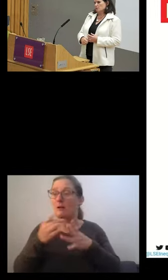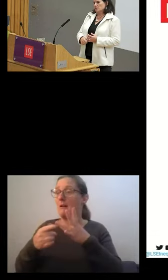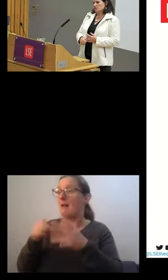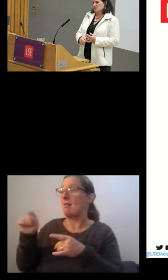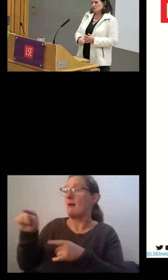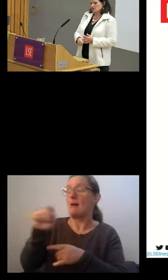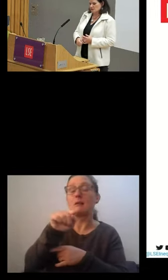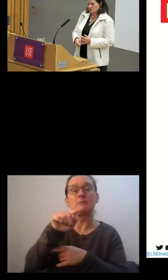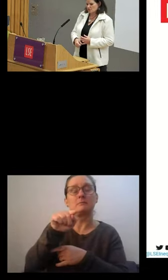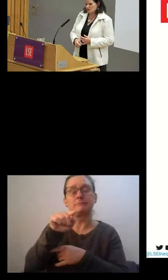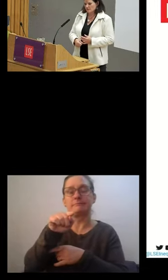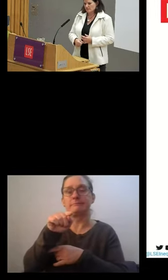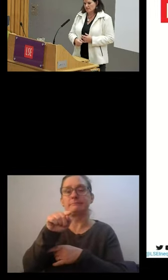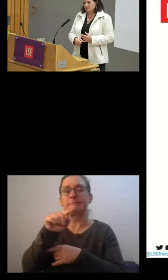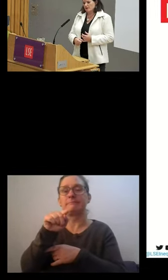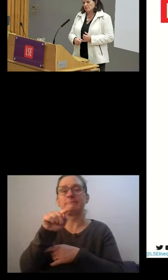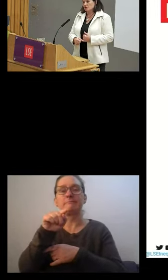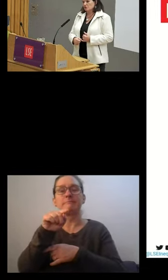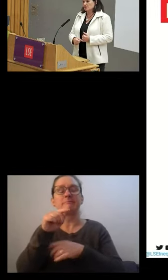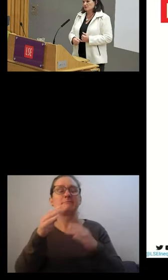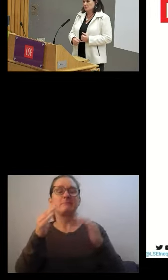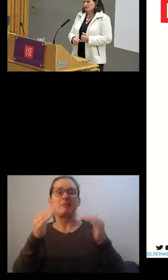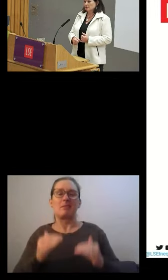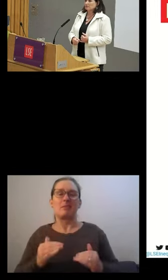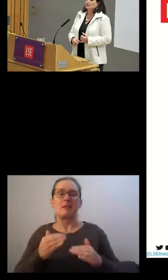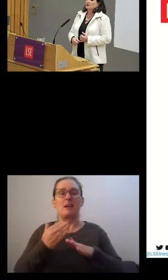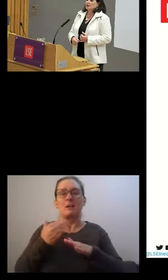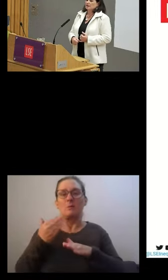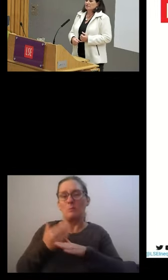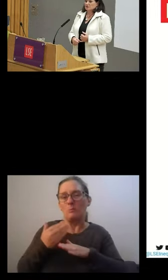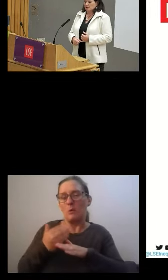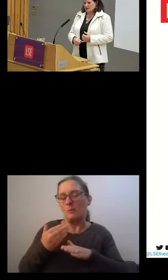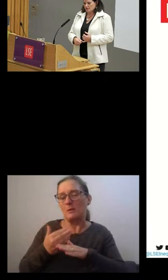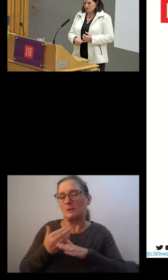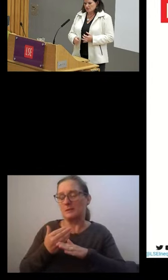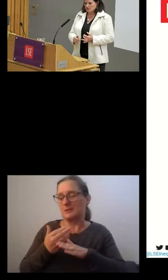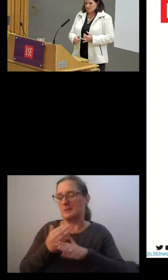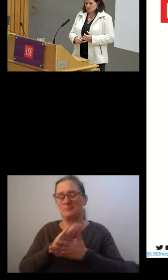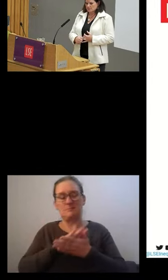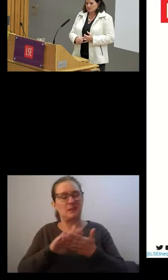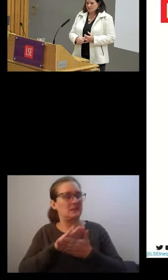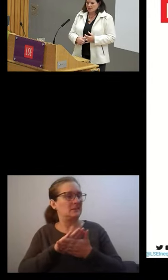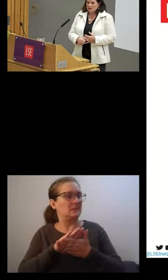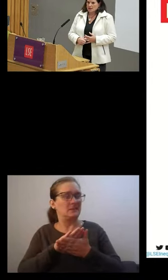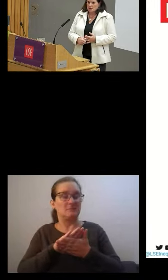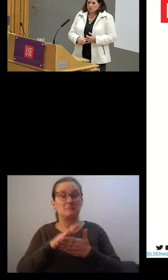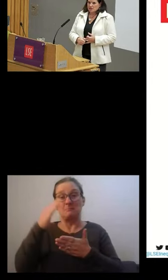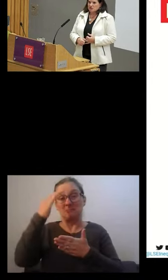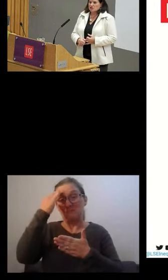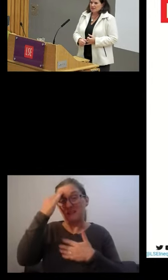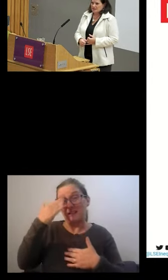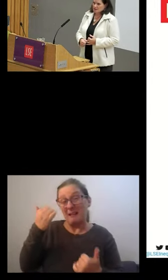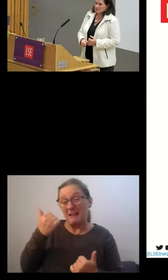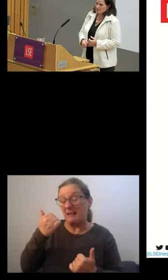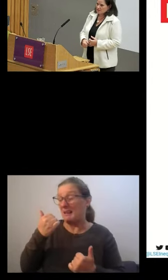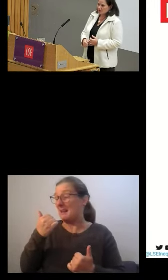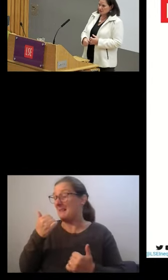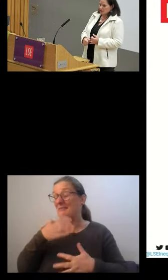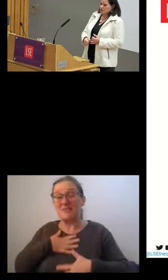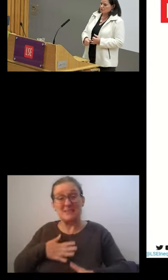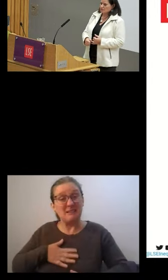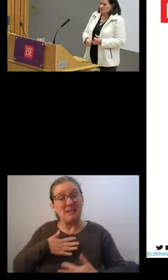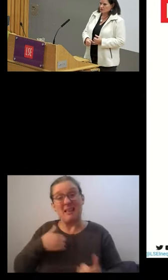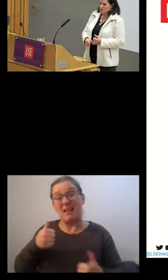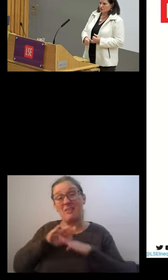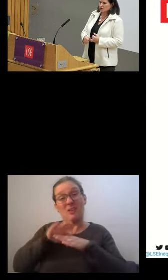poor quality employment is associated with very much increased mental and physical health costs, potentially decreased